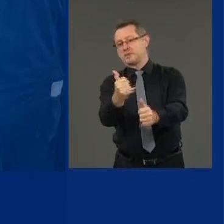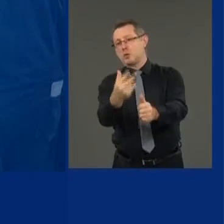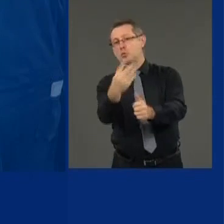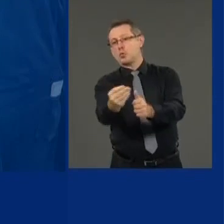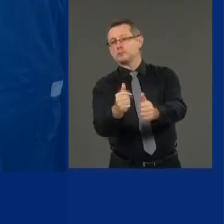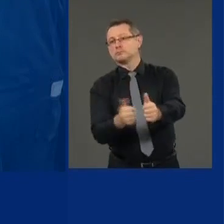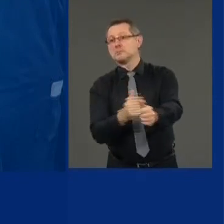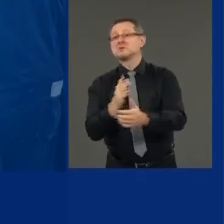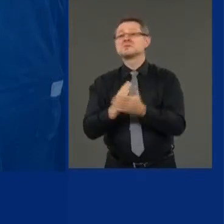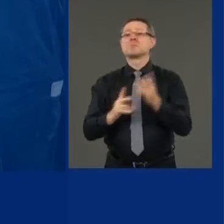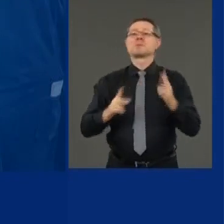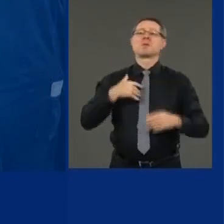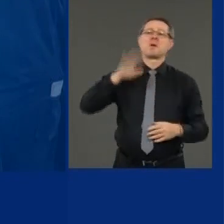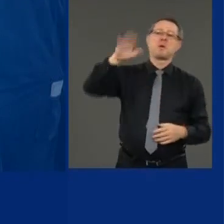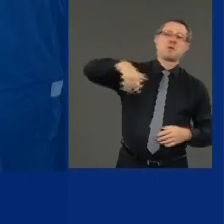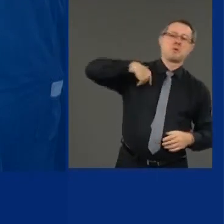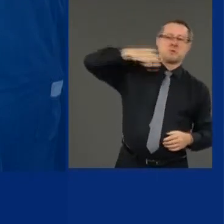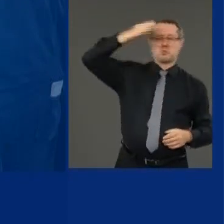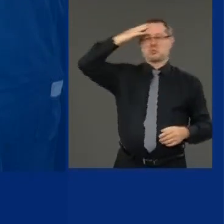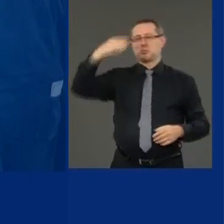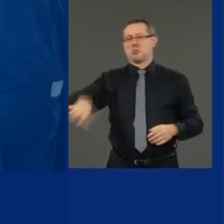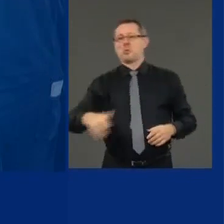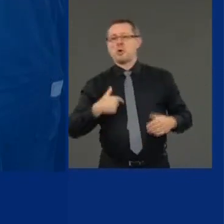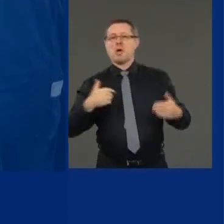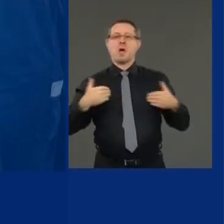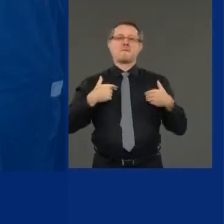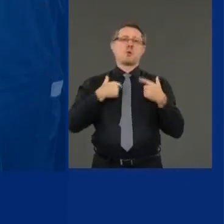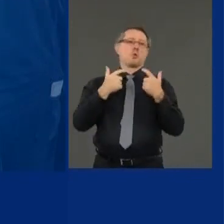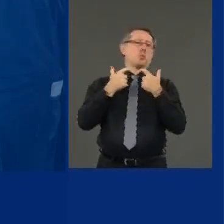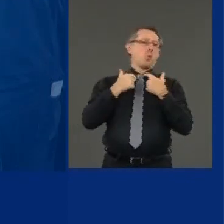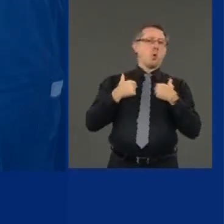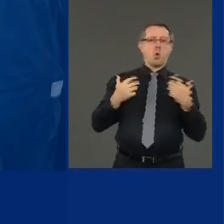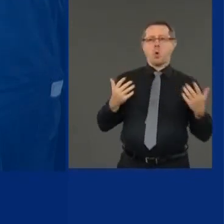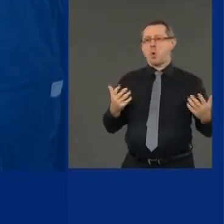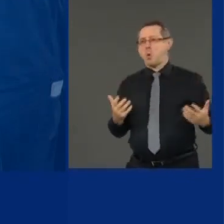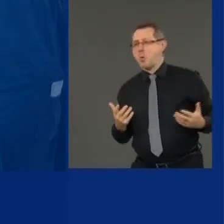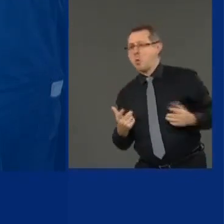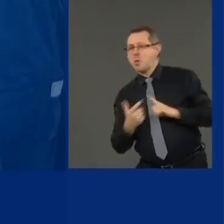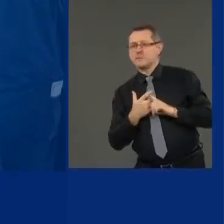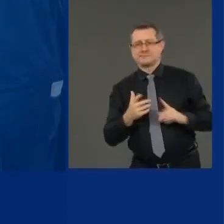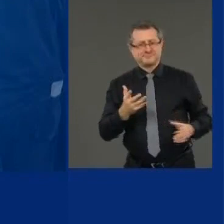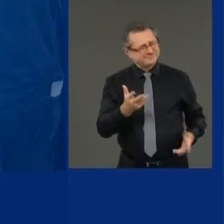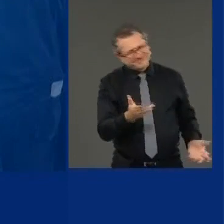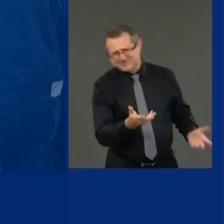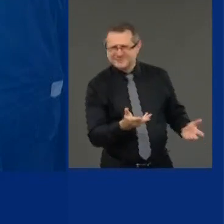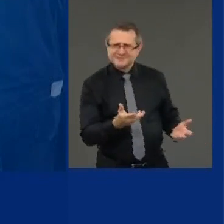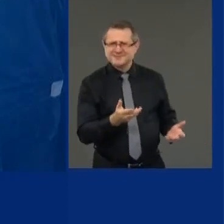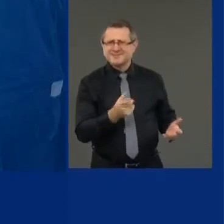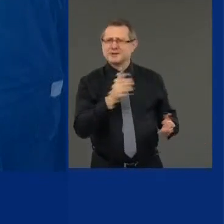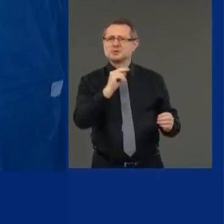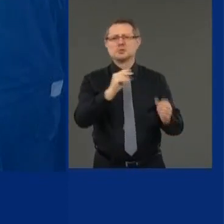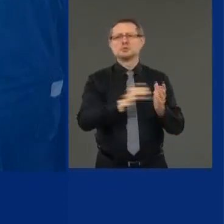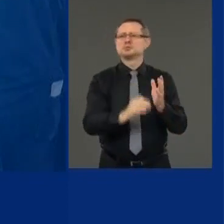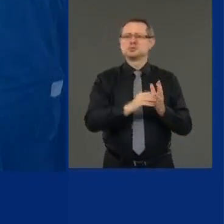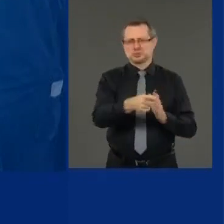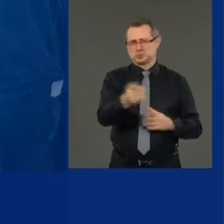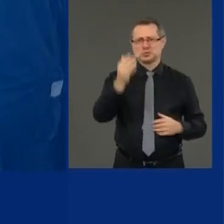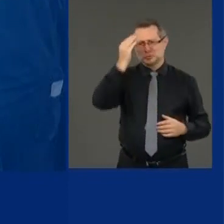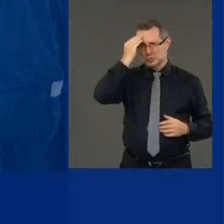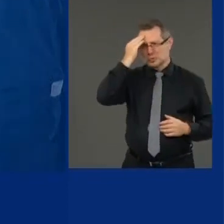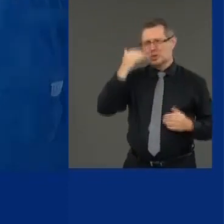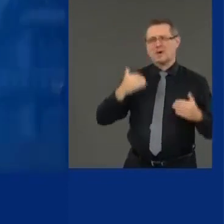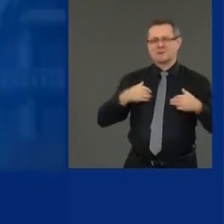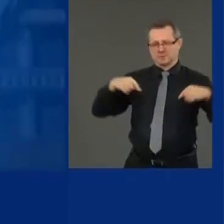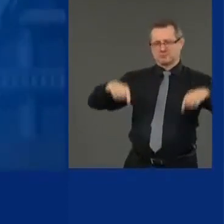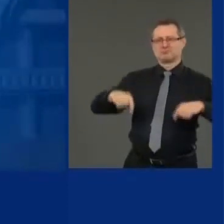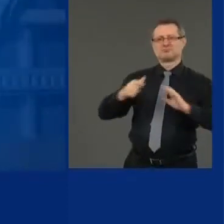know that there was a quarantine. I don't know how they did not know there was a quarantine. There is a quarantine and we are